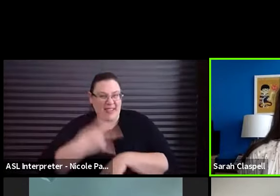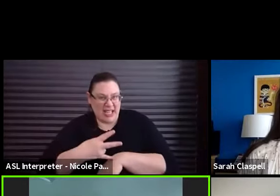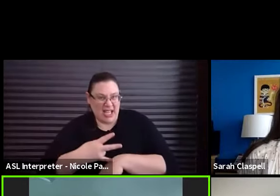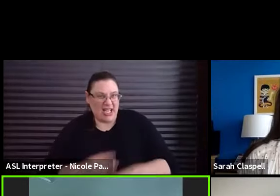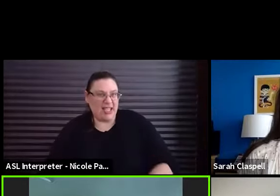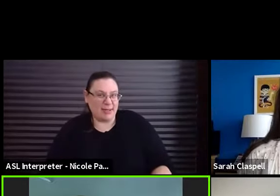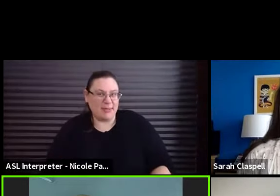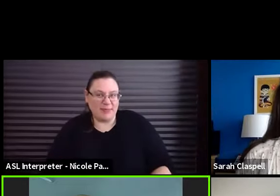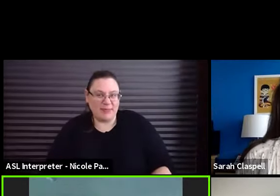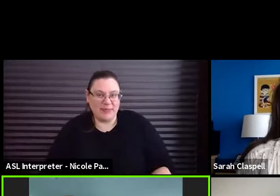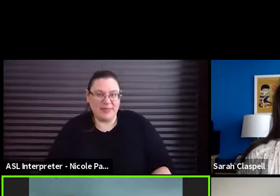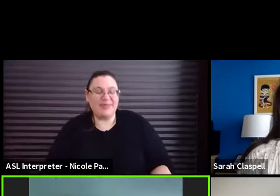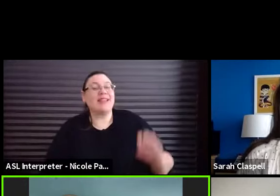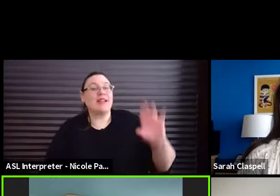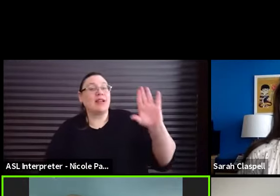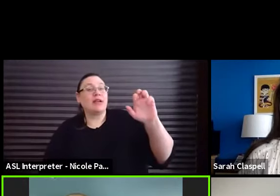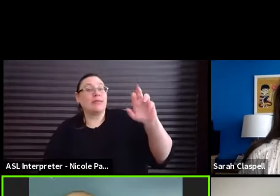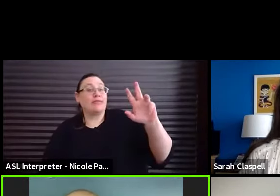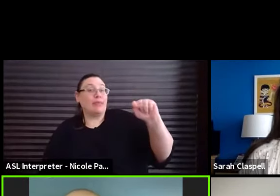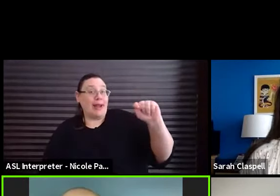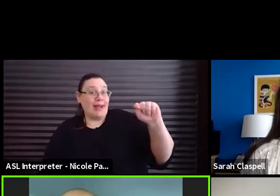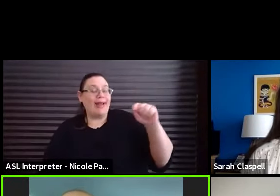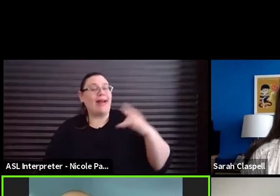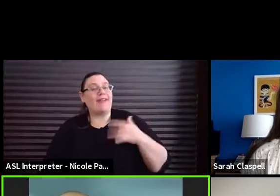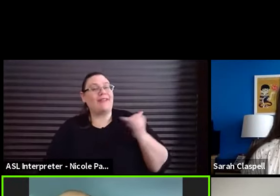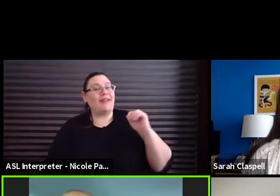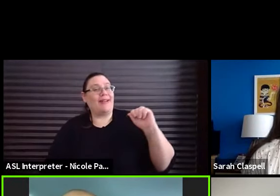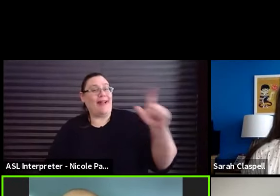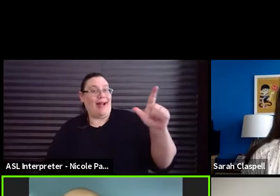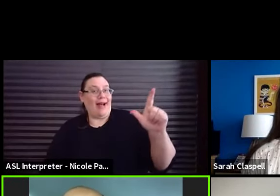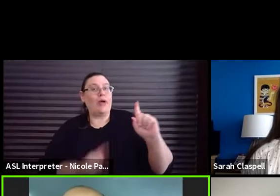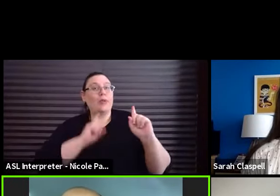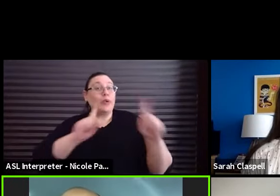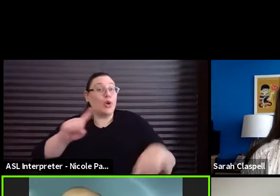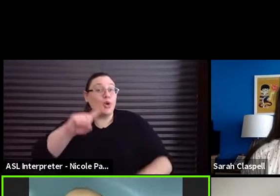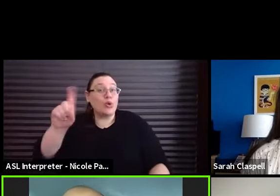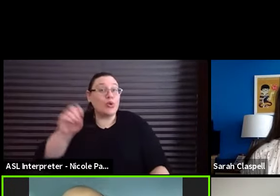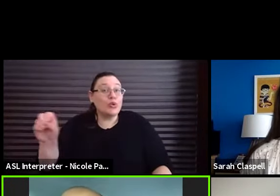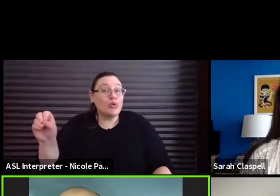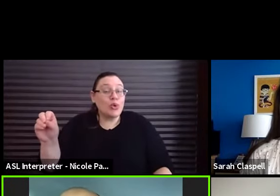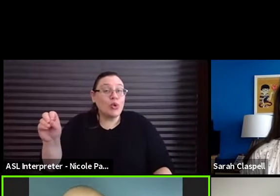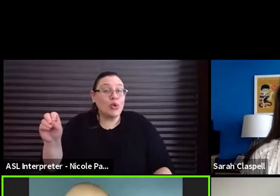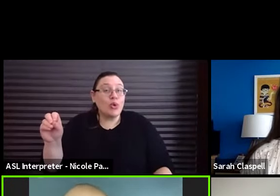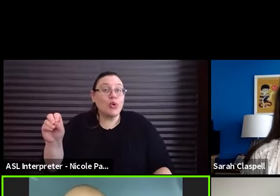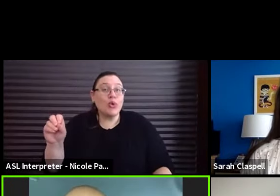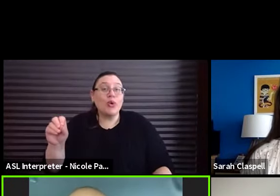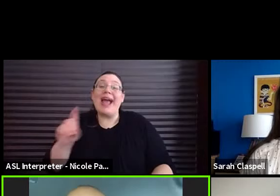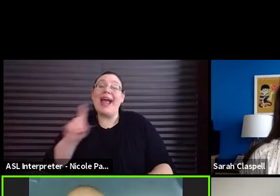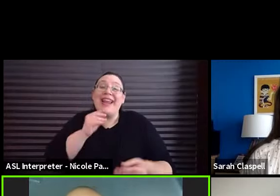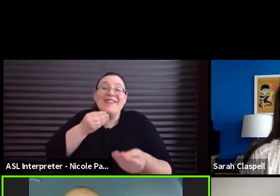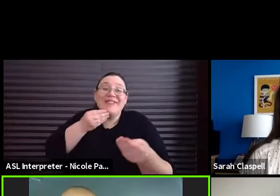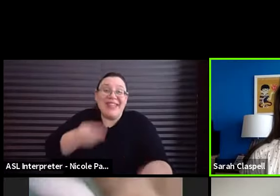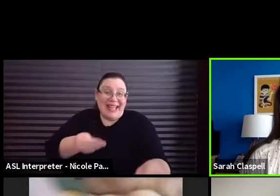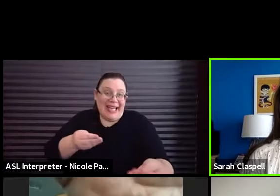I feel like Al would go to the zoo and actually feed the animals.